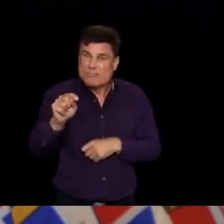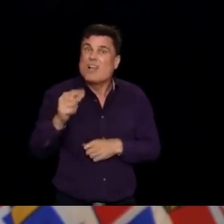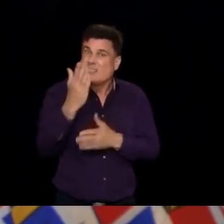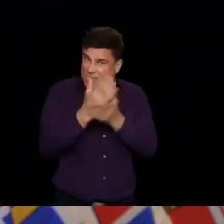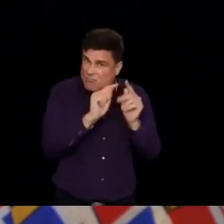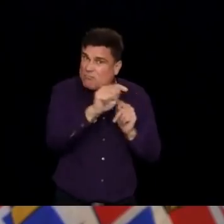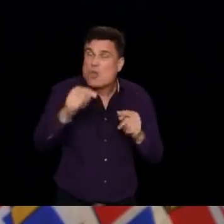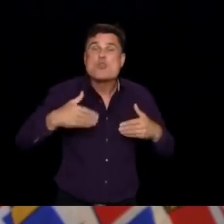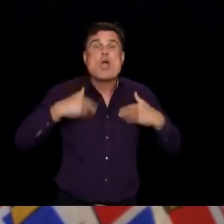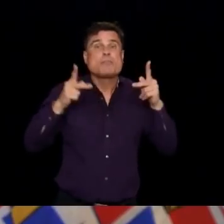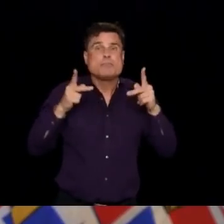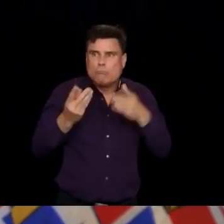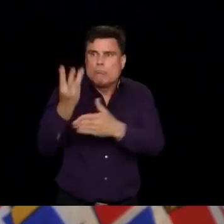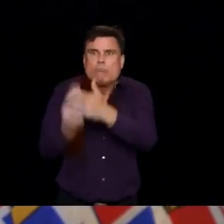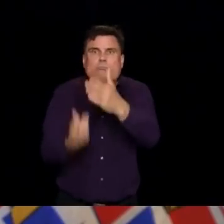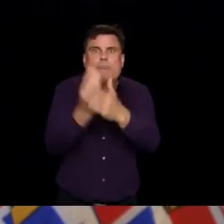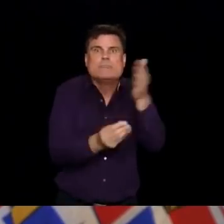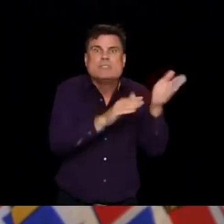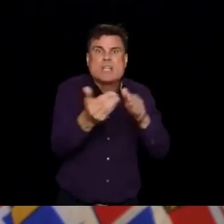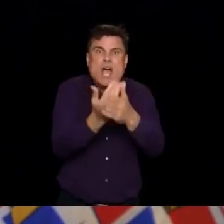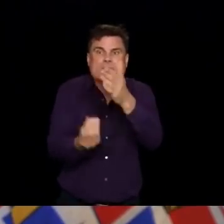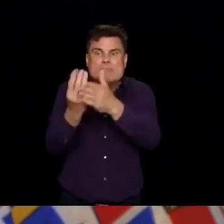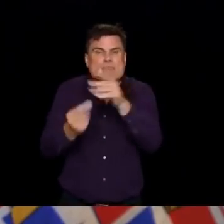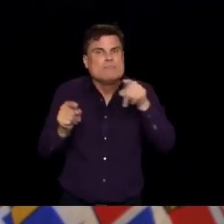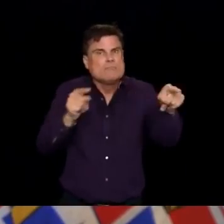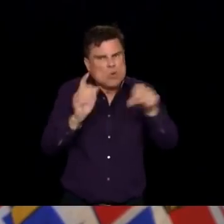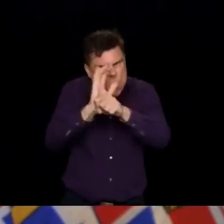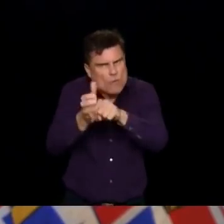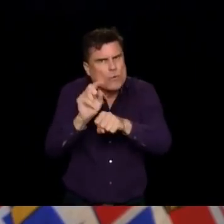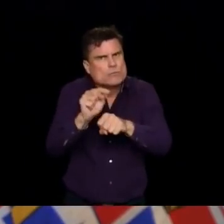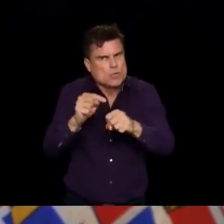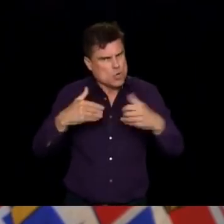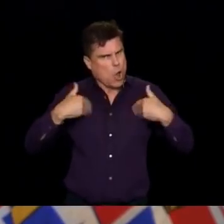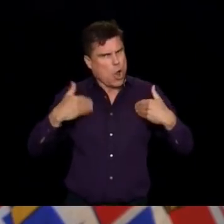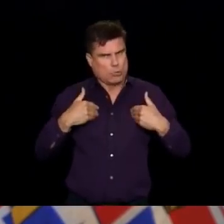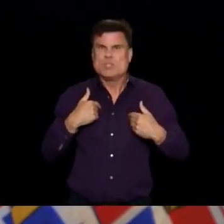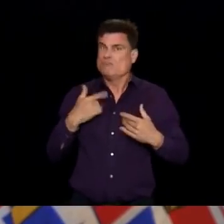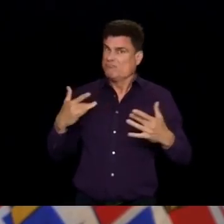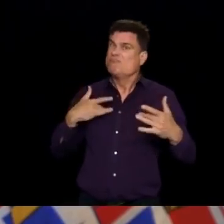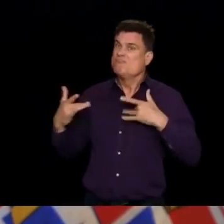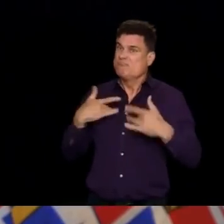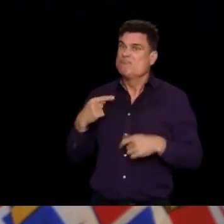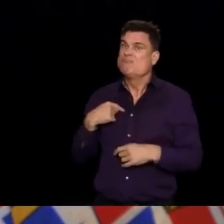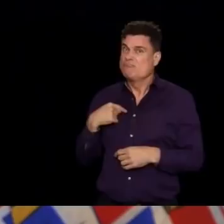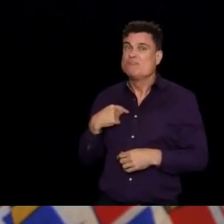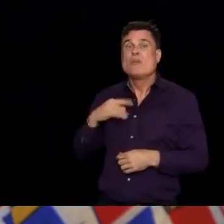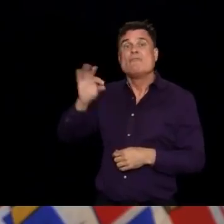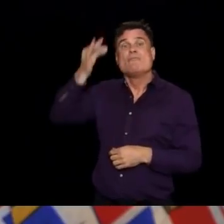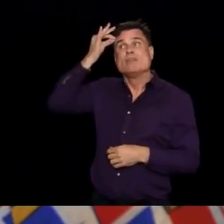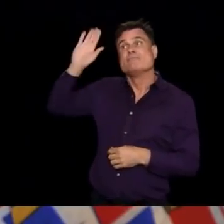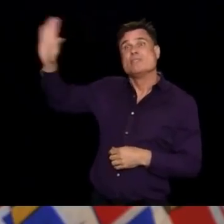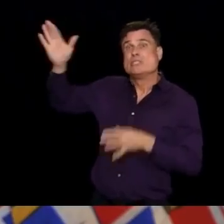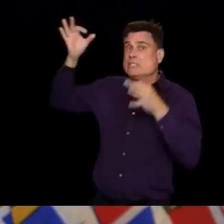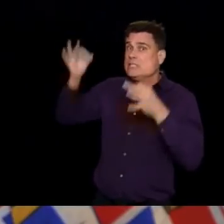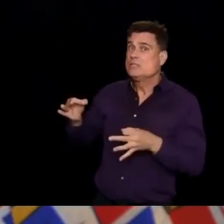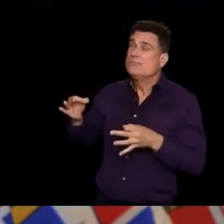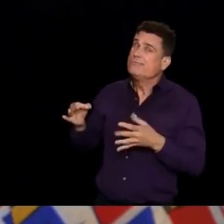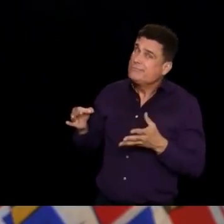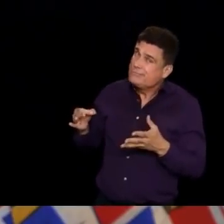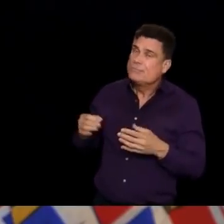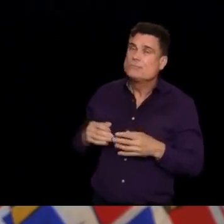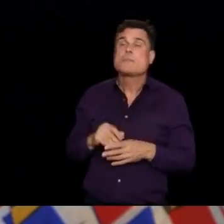a worry in terms of the border. It is a federal decision. But I know there's been ongoing conversations with